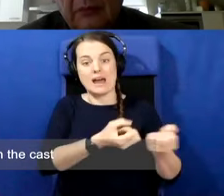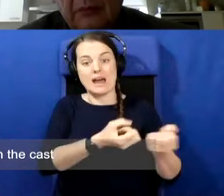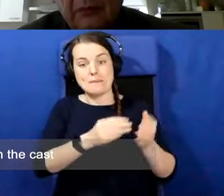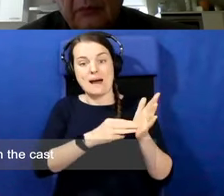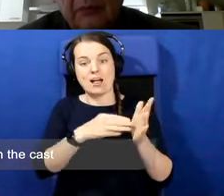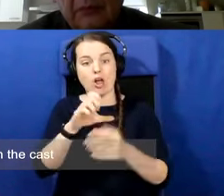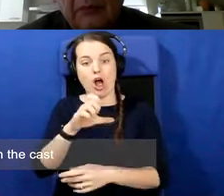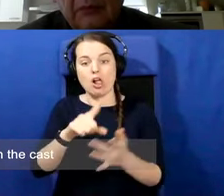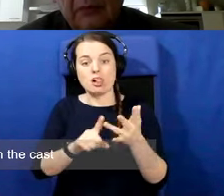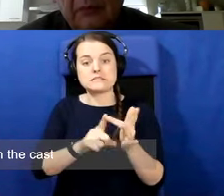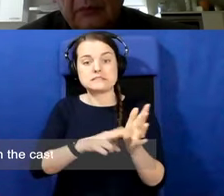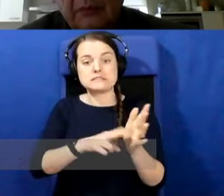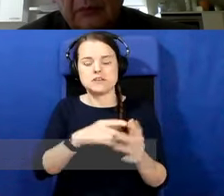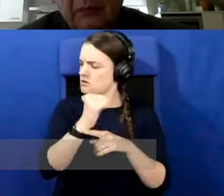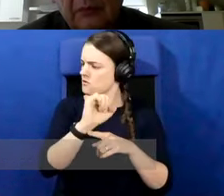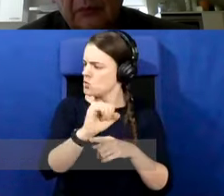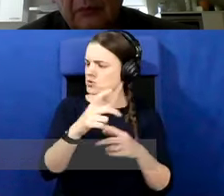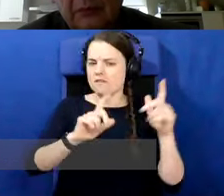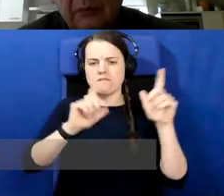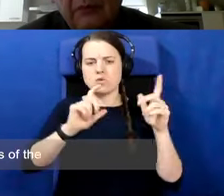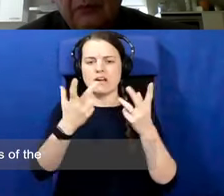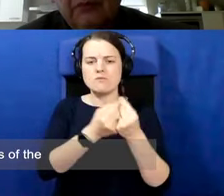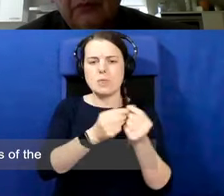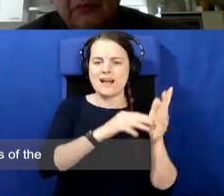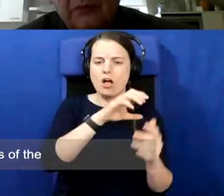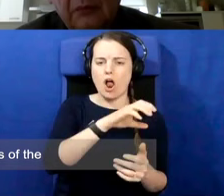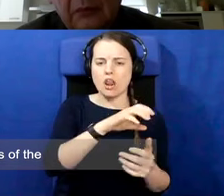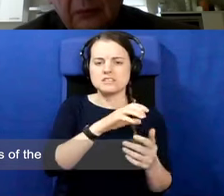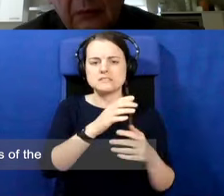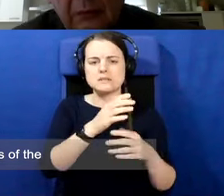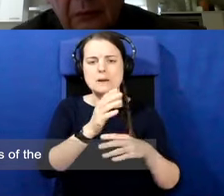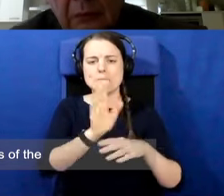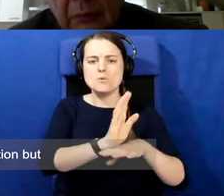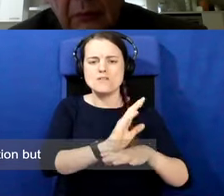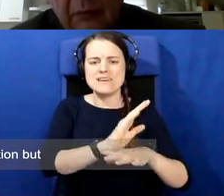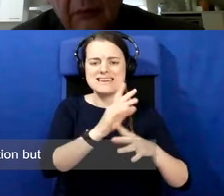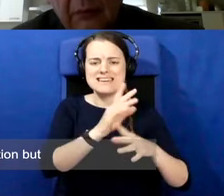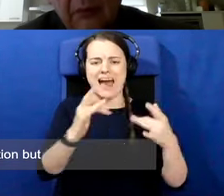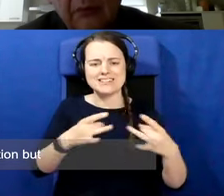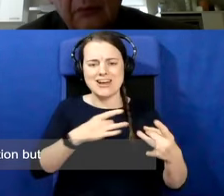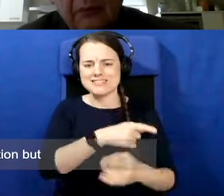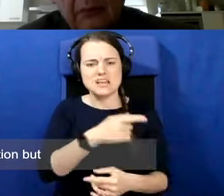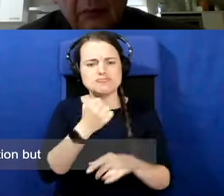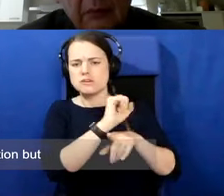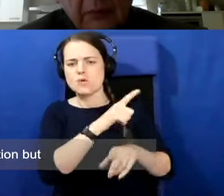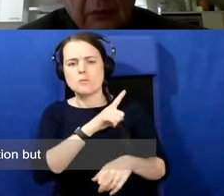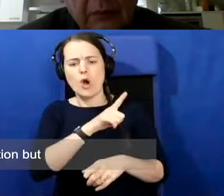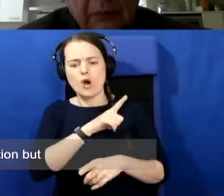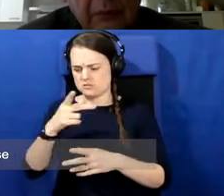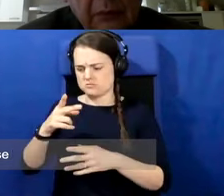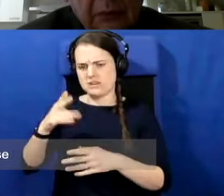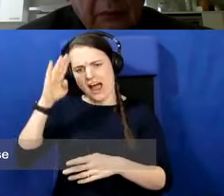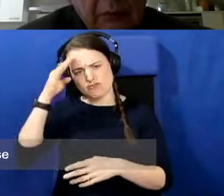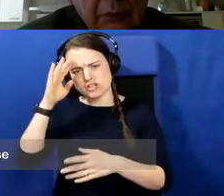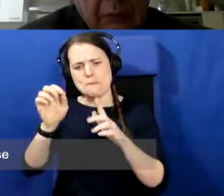to be photographed with the cast of Michael Collins, the, the, the movie, because he was of the Irish Parliamentary Party tradition. But these